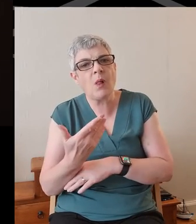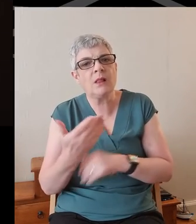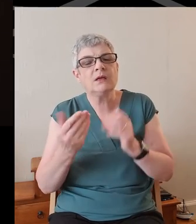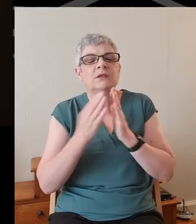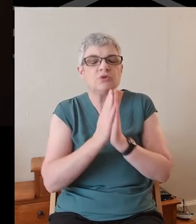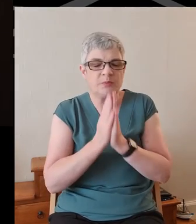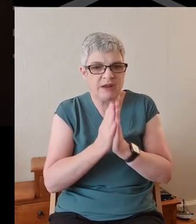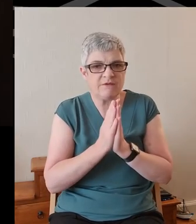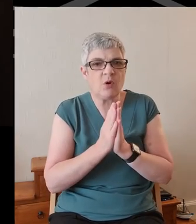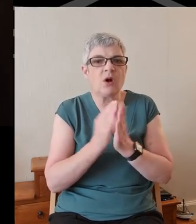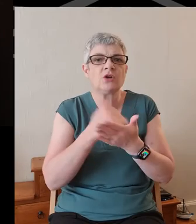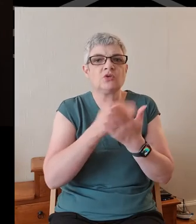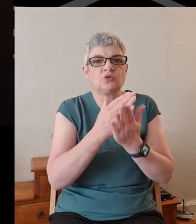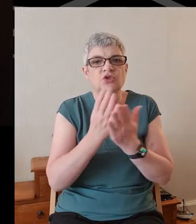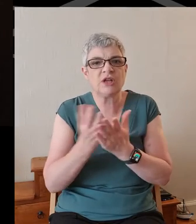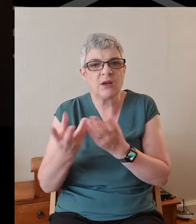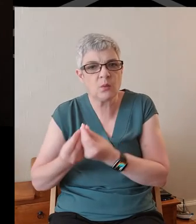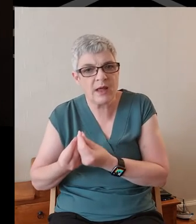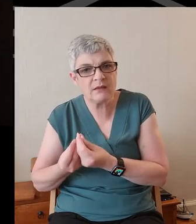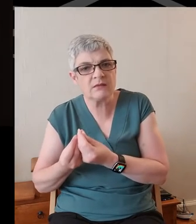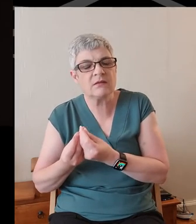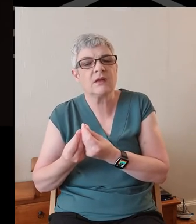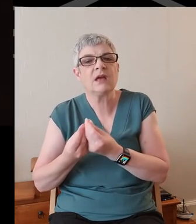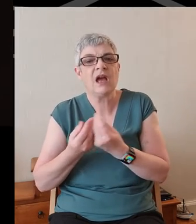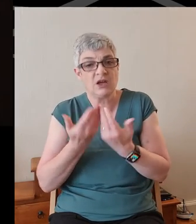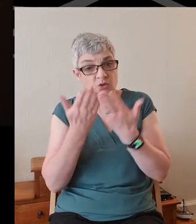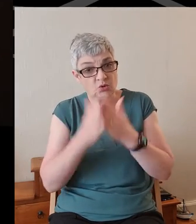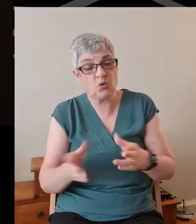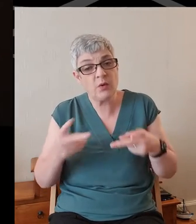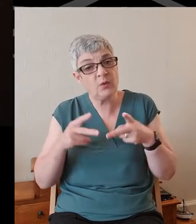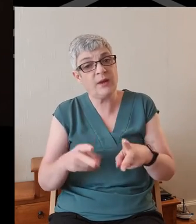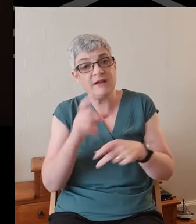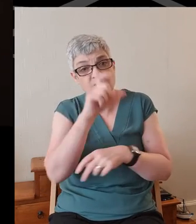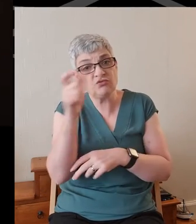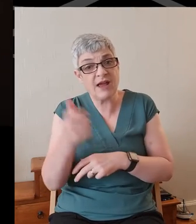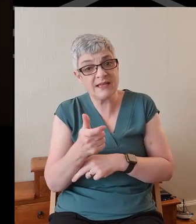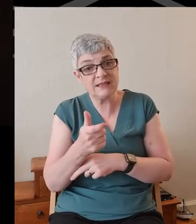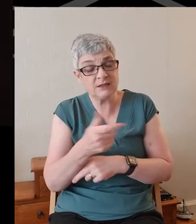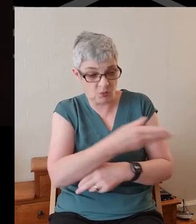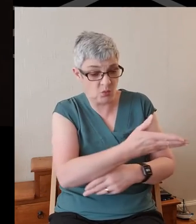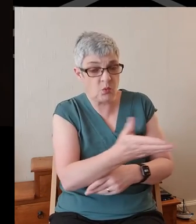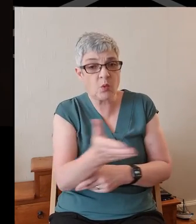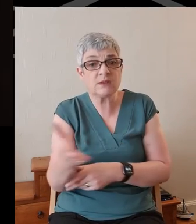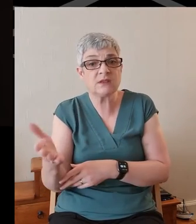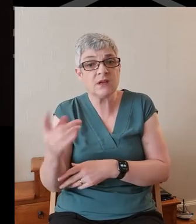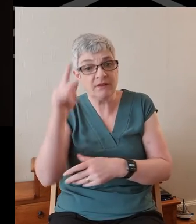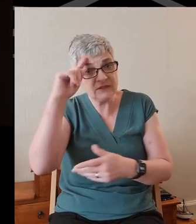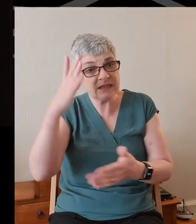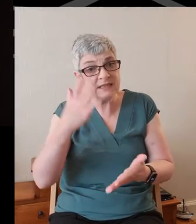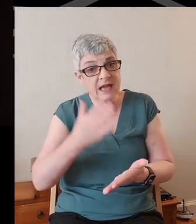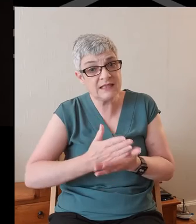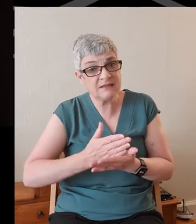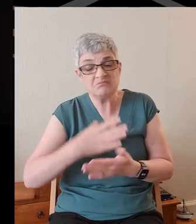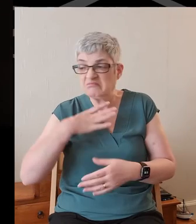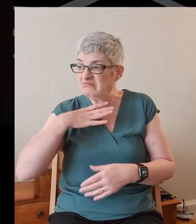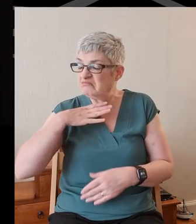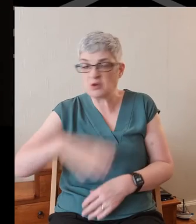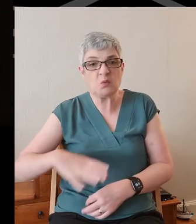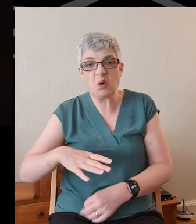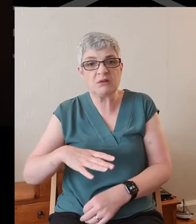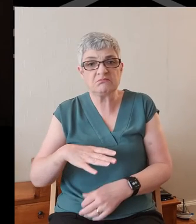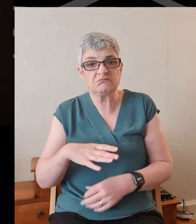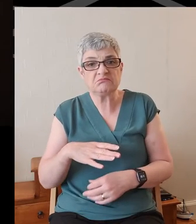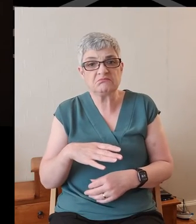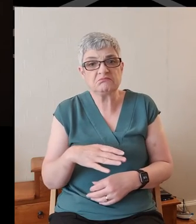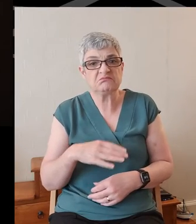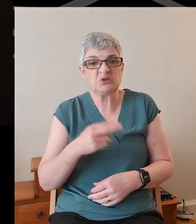for, to share with, and to show the way of Christ to those who have decided that they don't want or don't